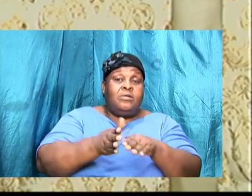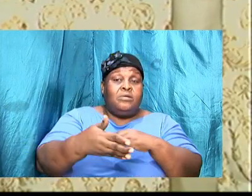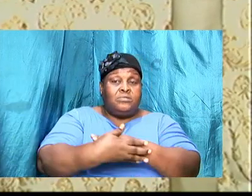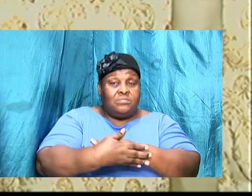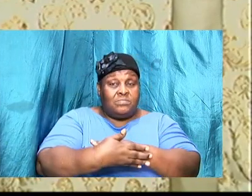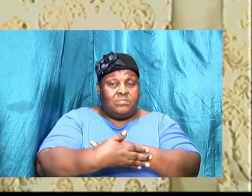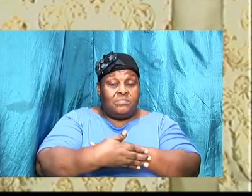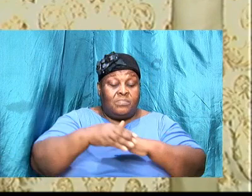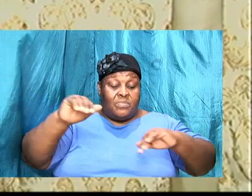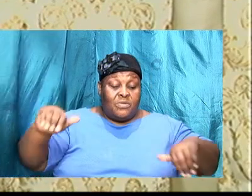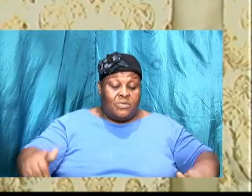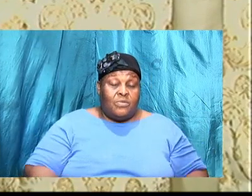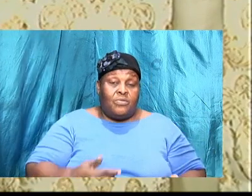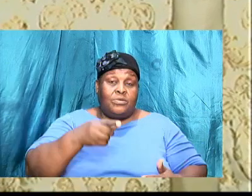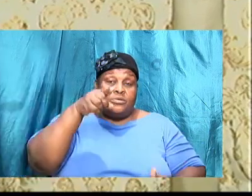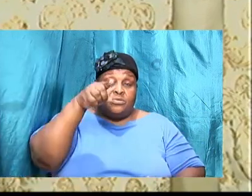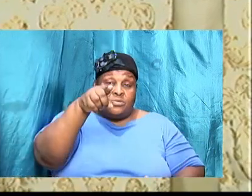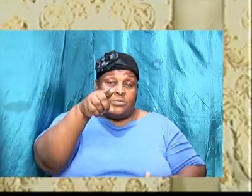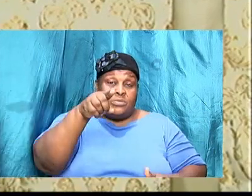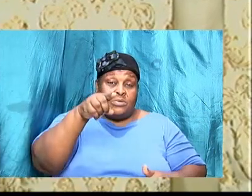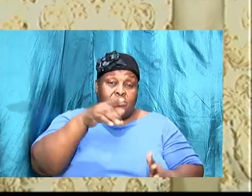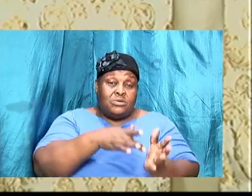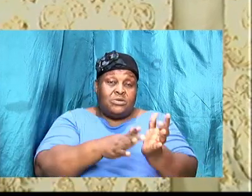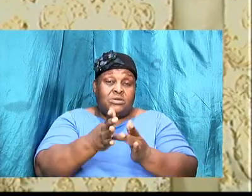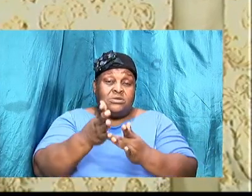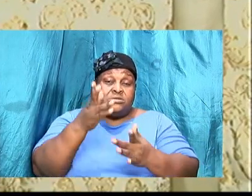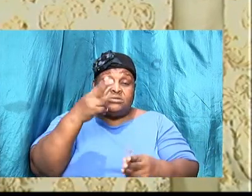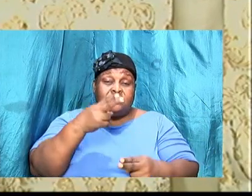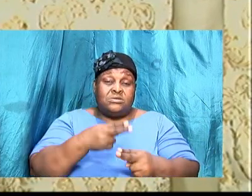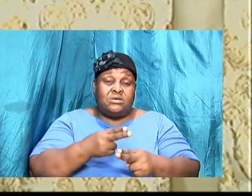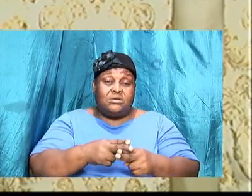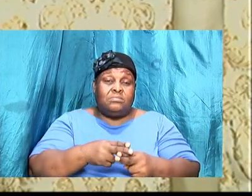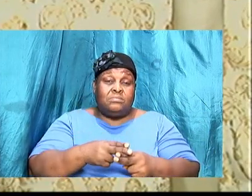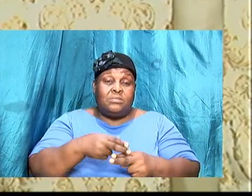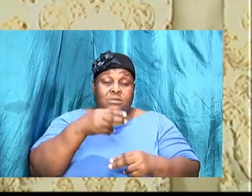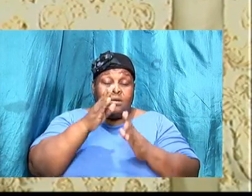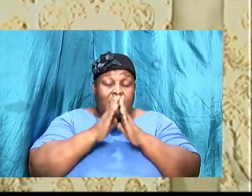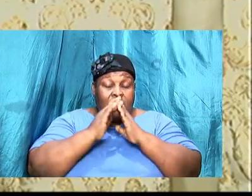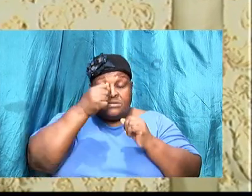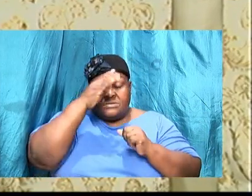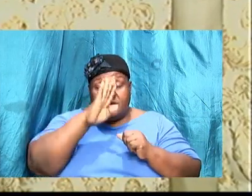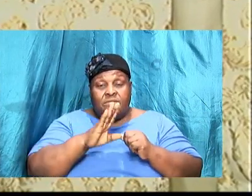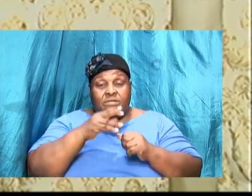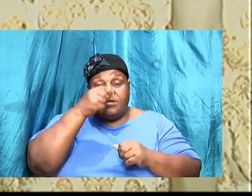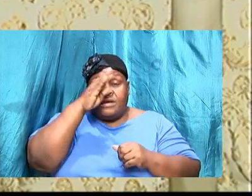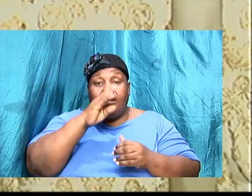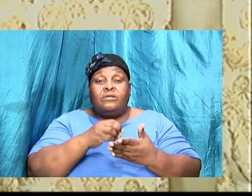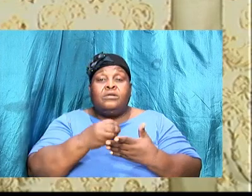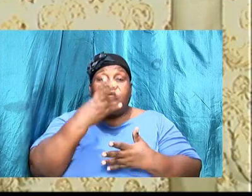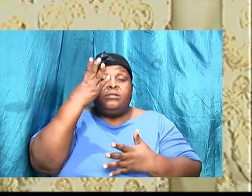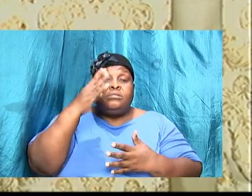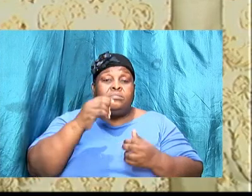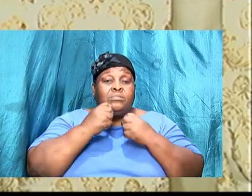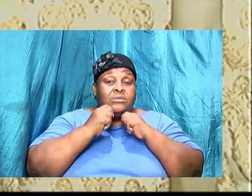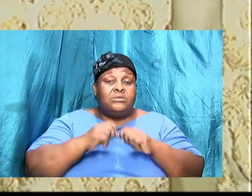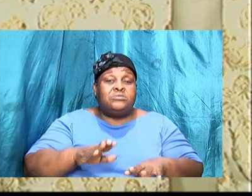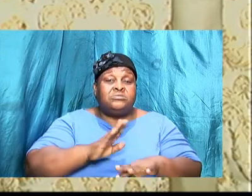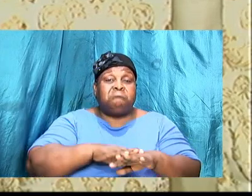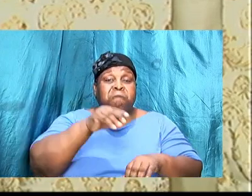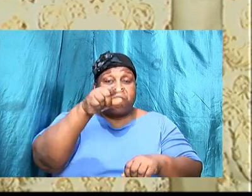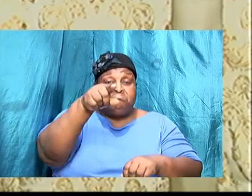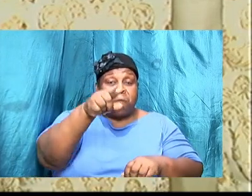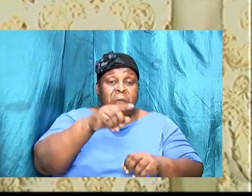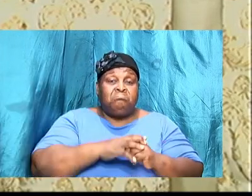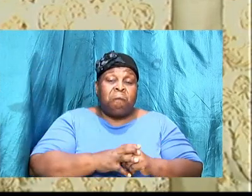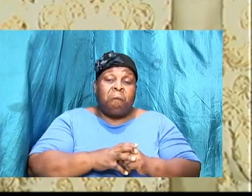Christ, and we pray God's richest blessing on your life. Before we get into the Word, let us breathe a word